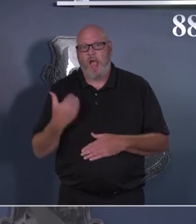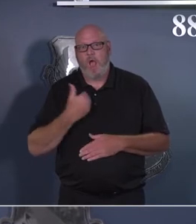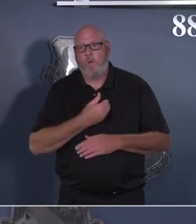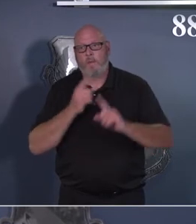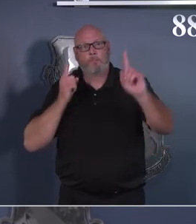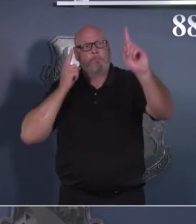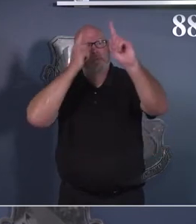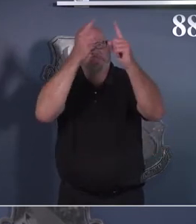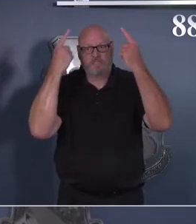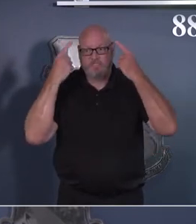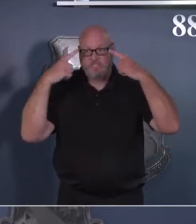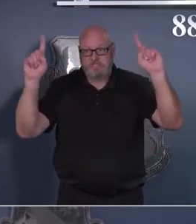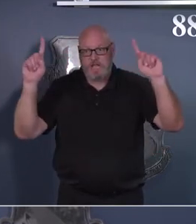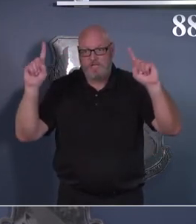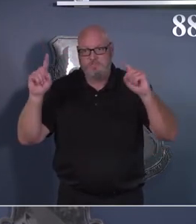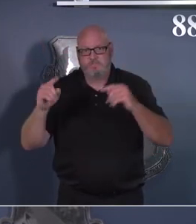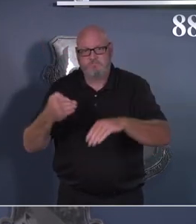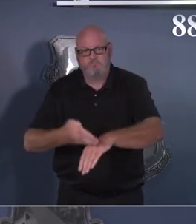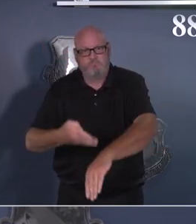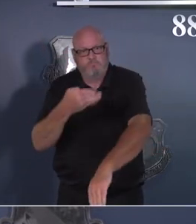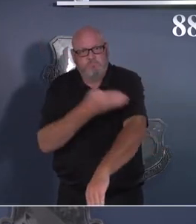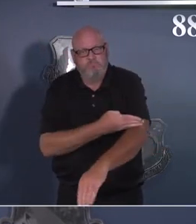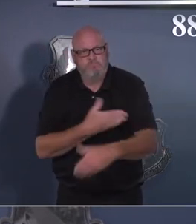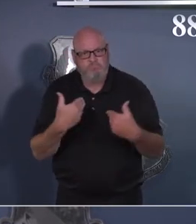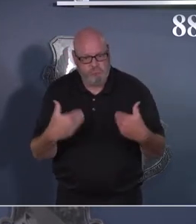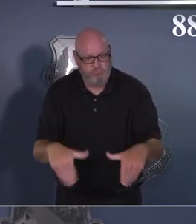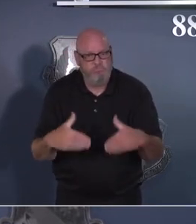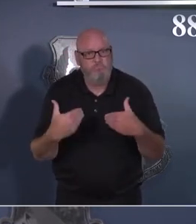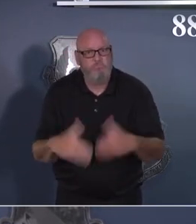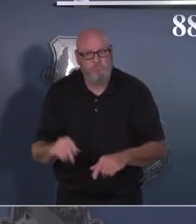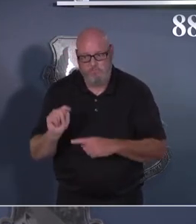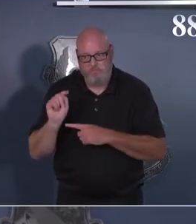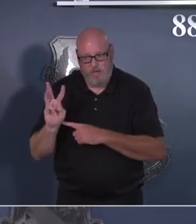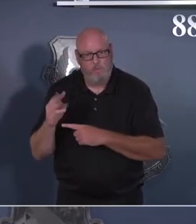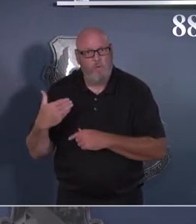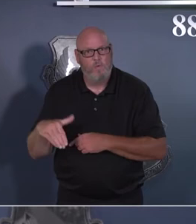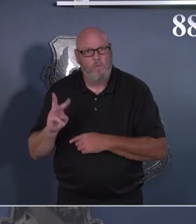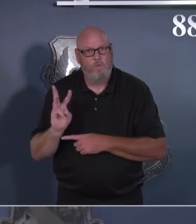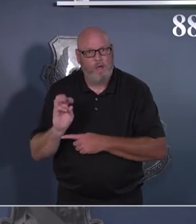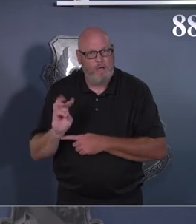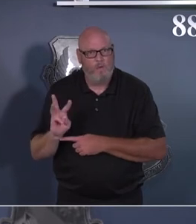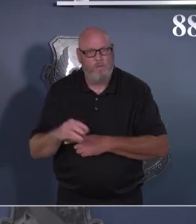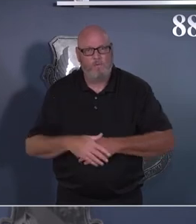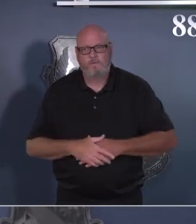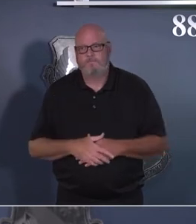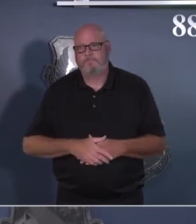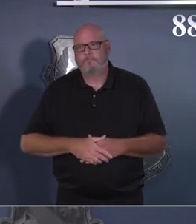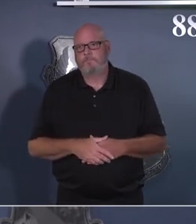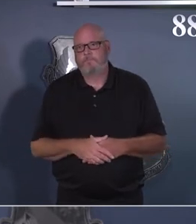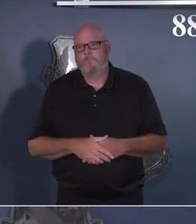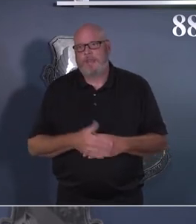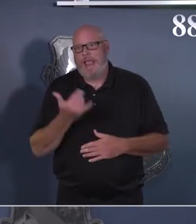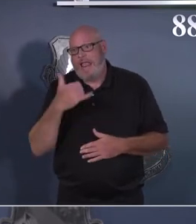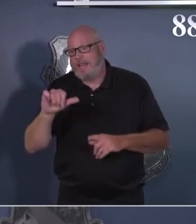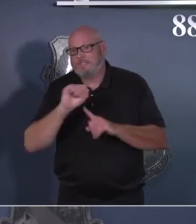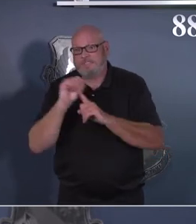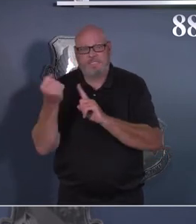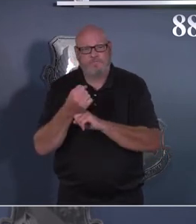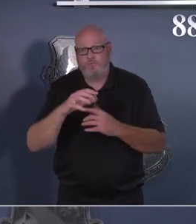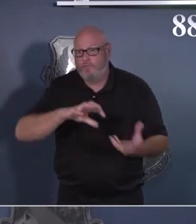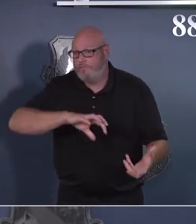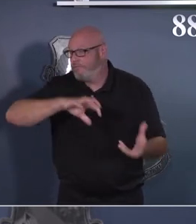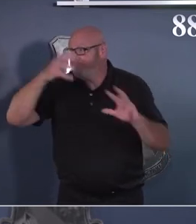impacted. And so disruption always allows us new